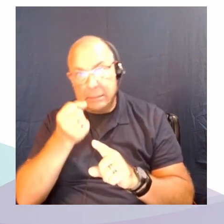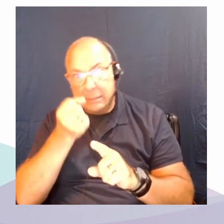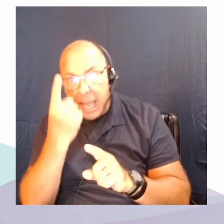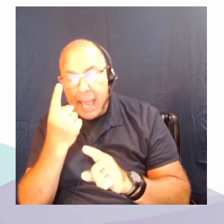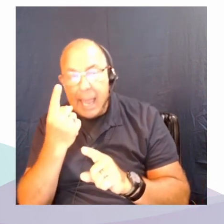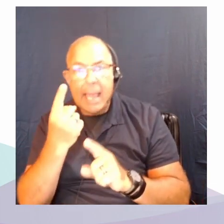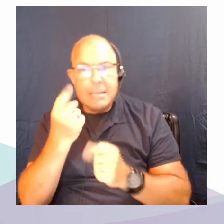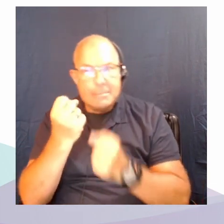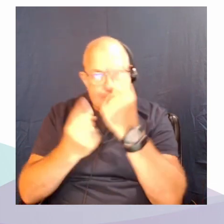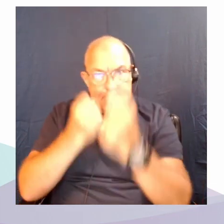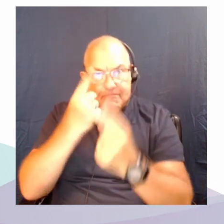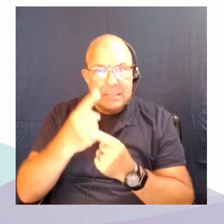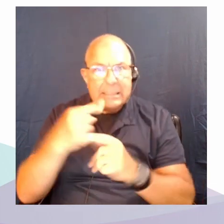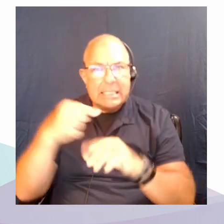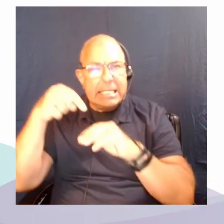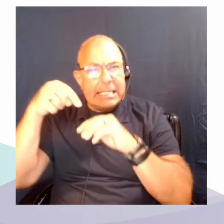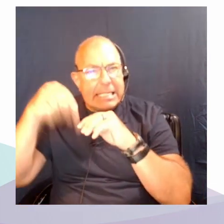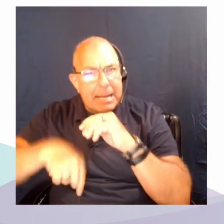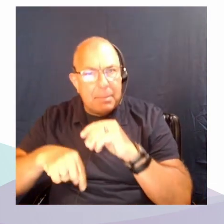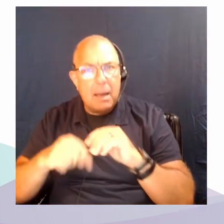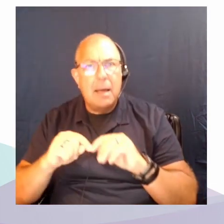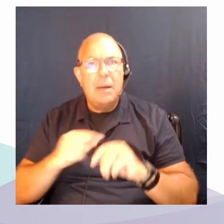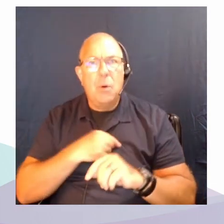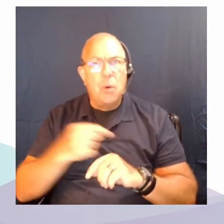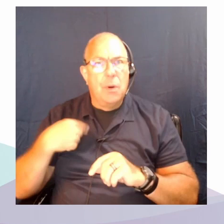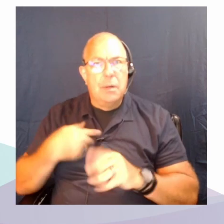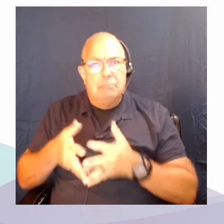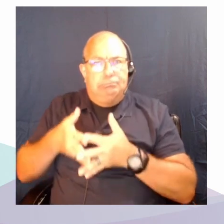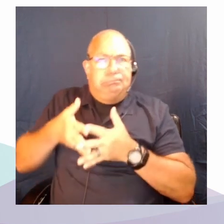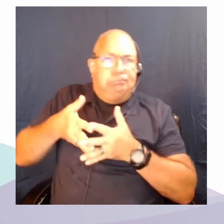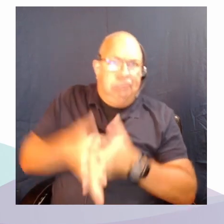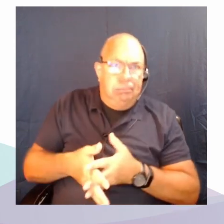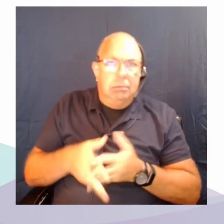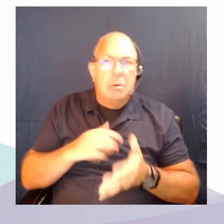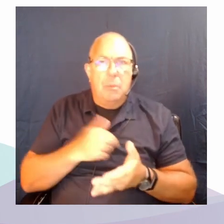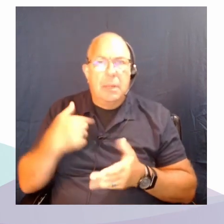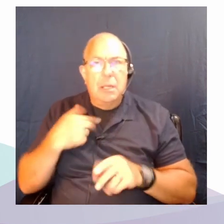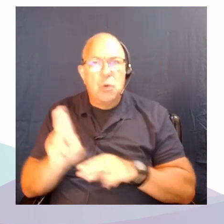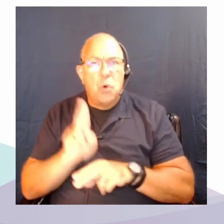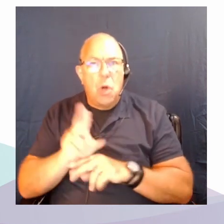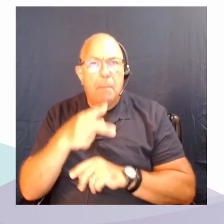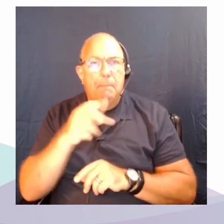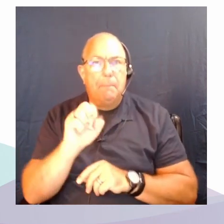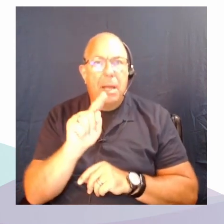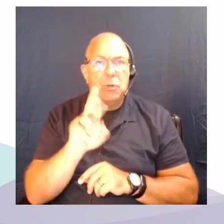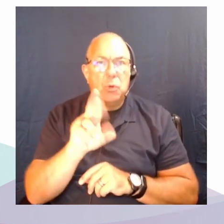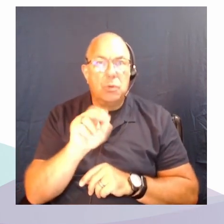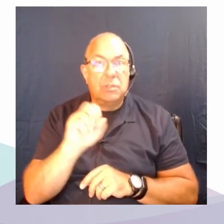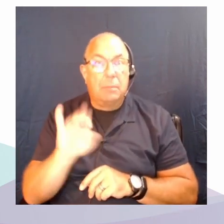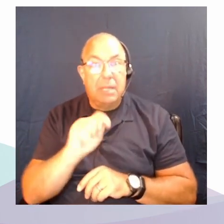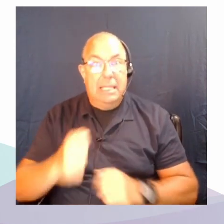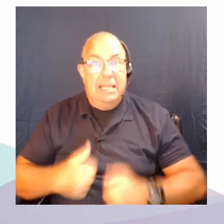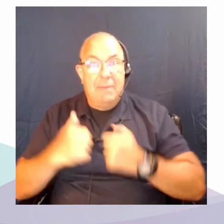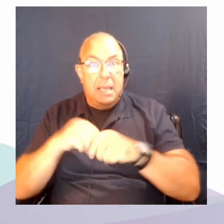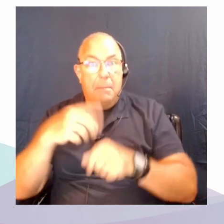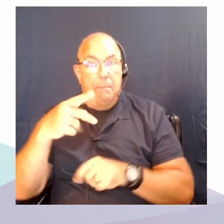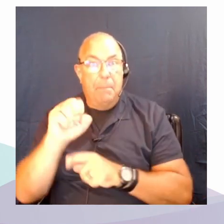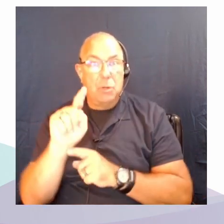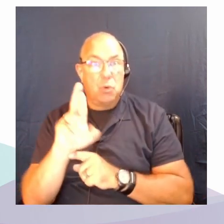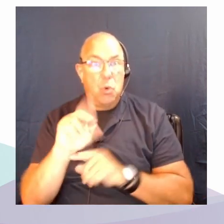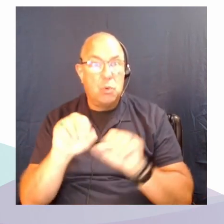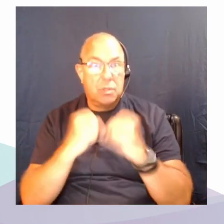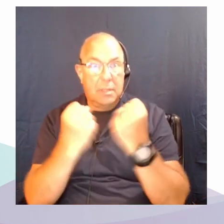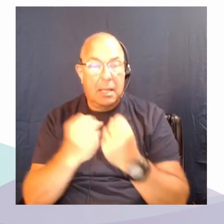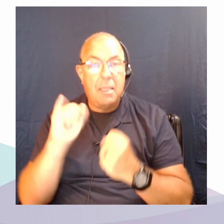how we've been made into energy creatures, into petro subjects living in a petro society. That's why Petro Cultures has given